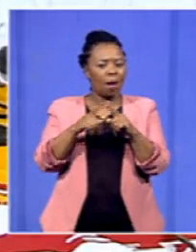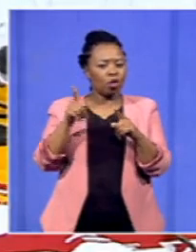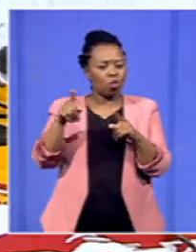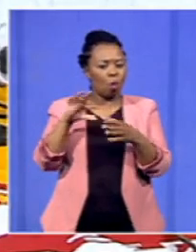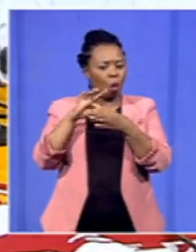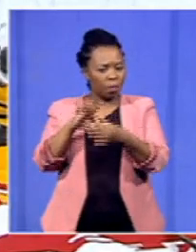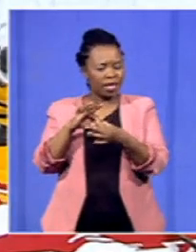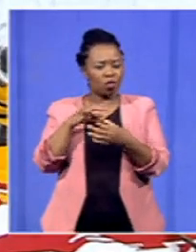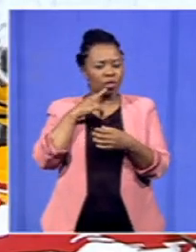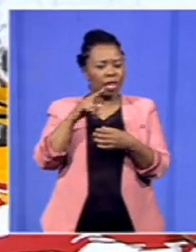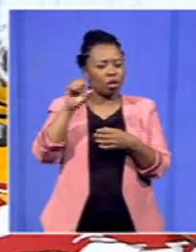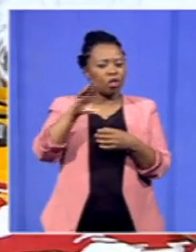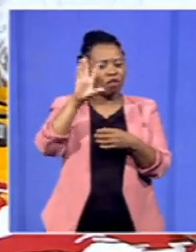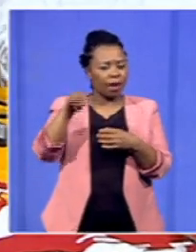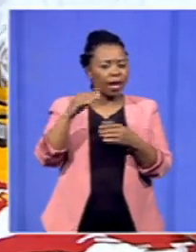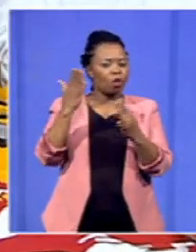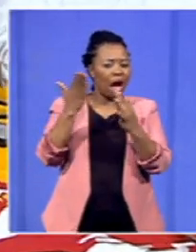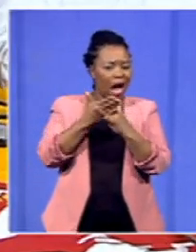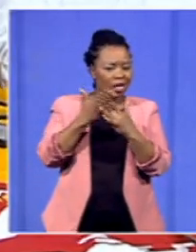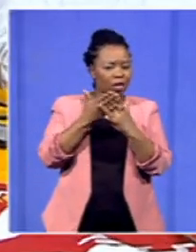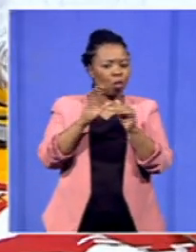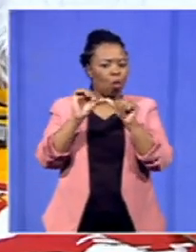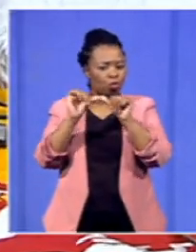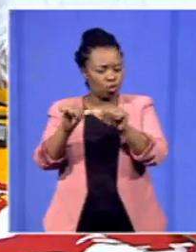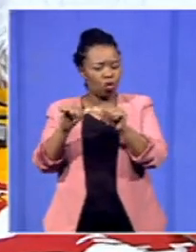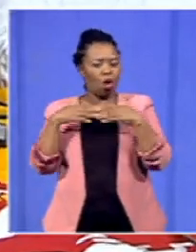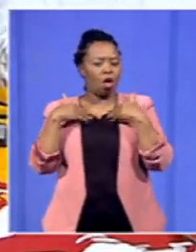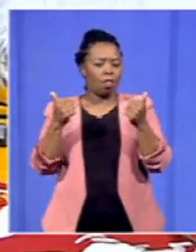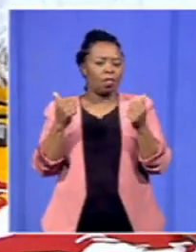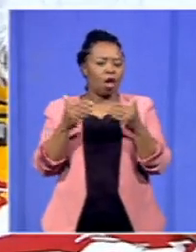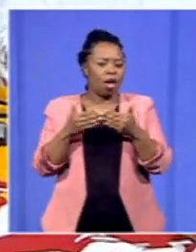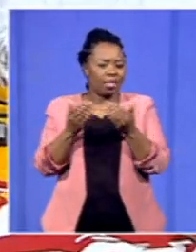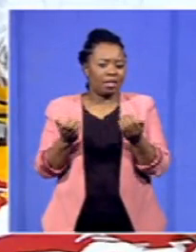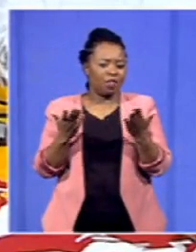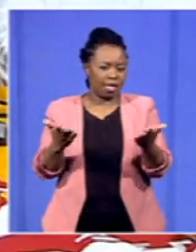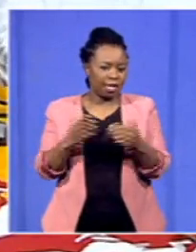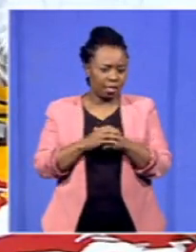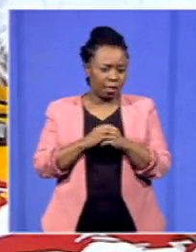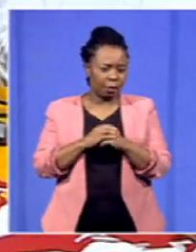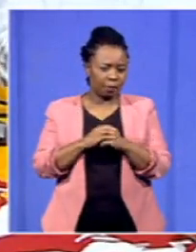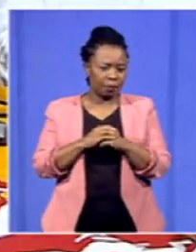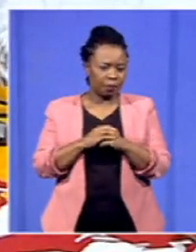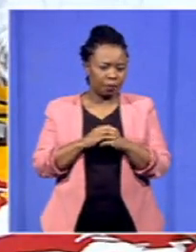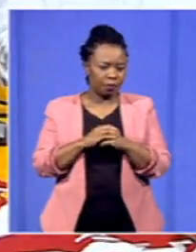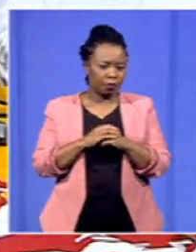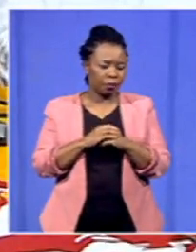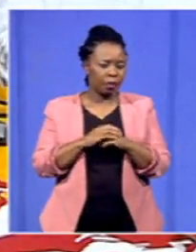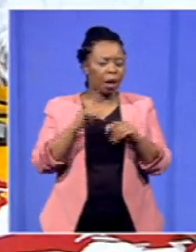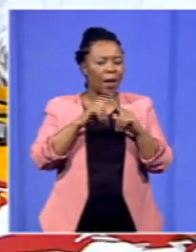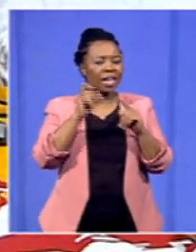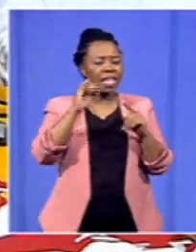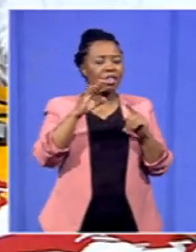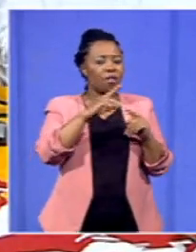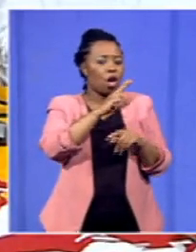Africans will continue to access the health care services I guess if a clinic or a